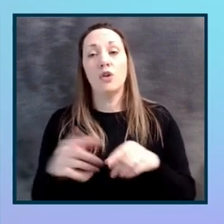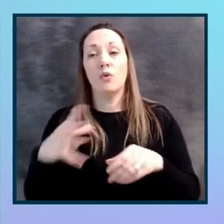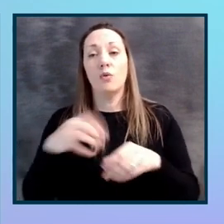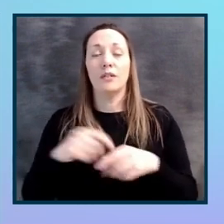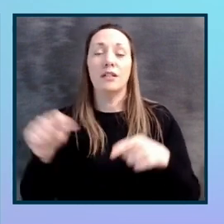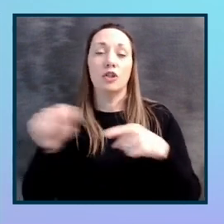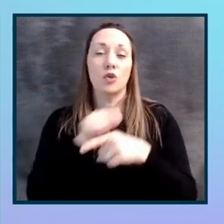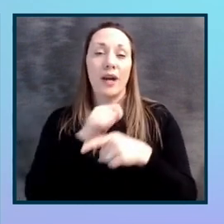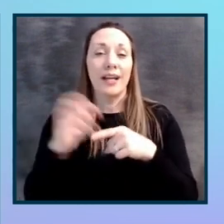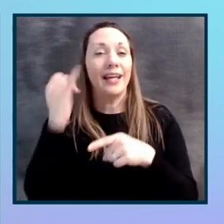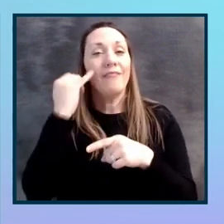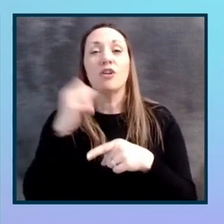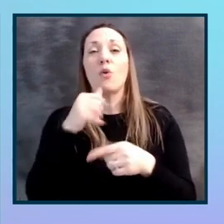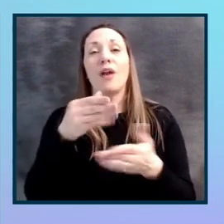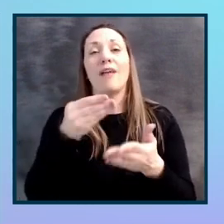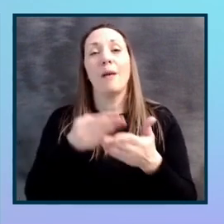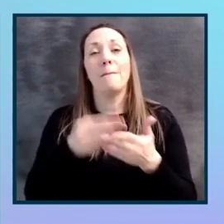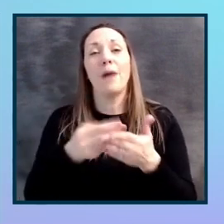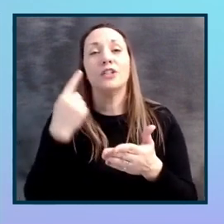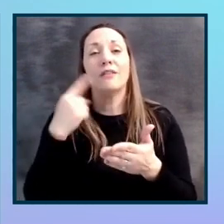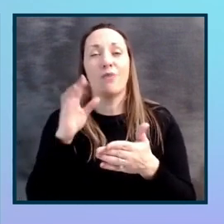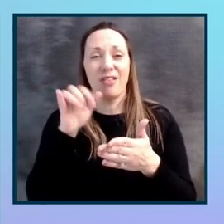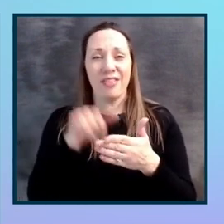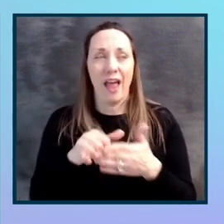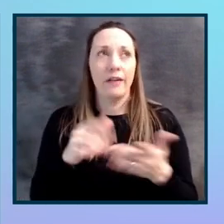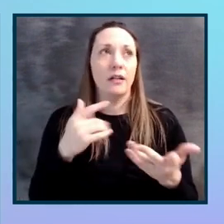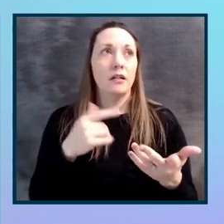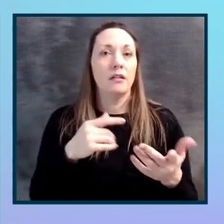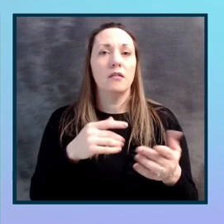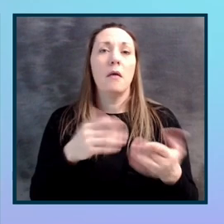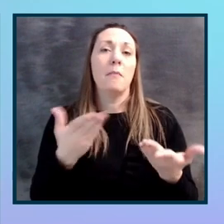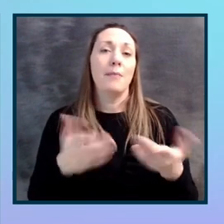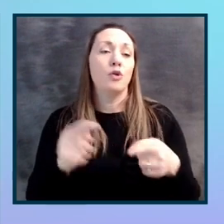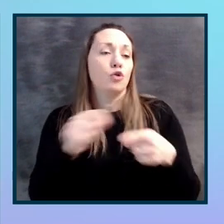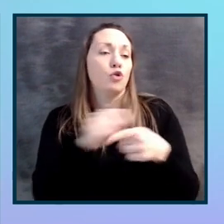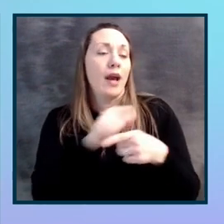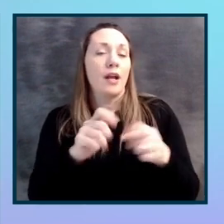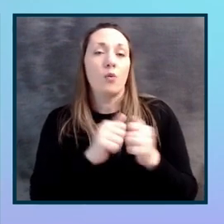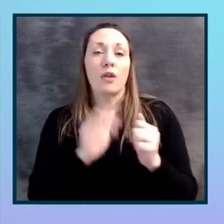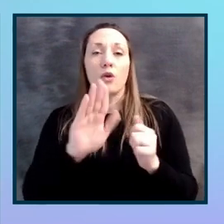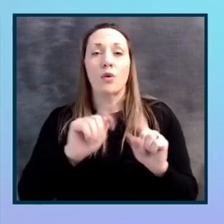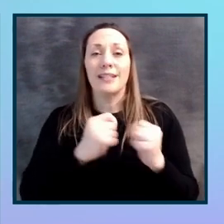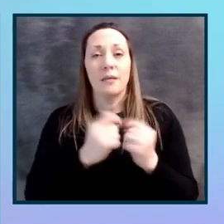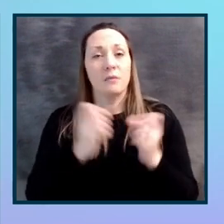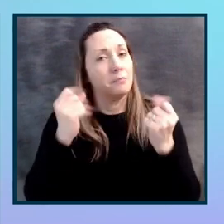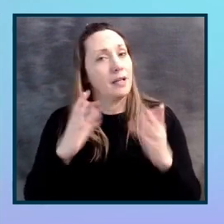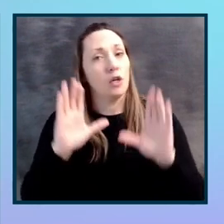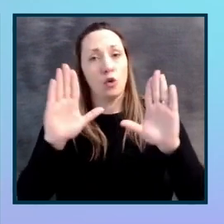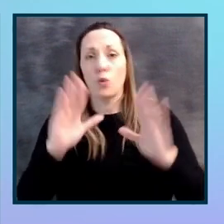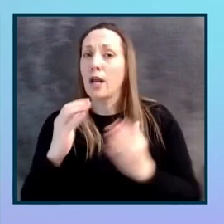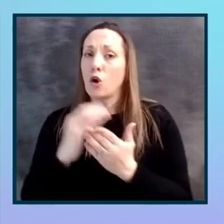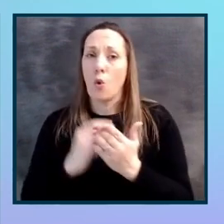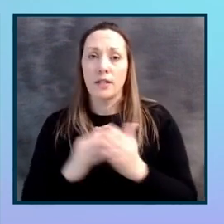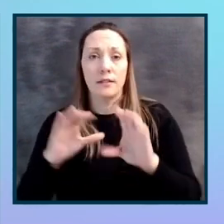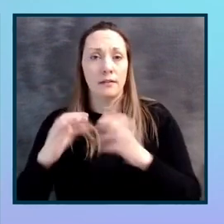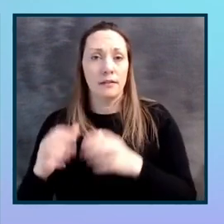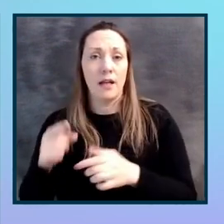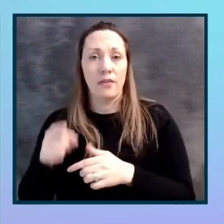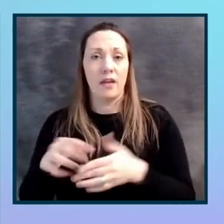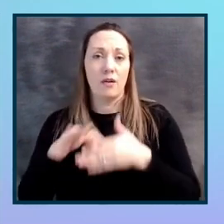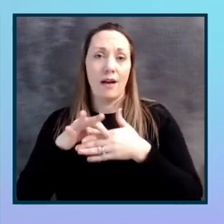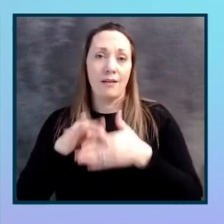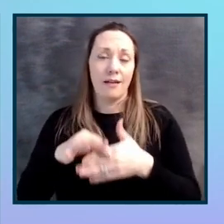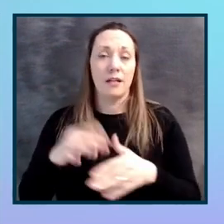can, if you haven't got budget to do that annotation side, like do training with your teams, there's lots of great courses out there and content available. That would be my